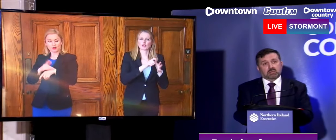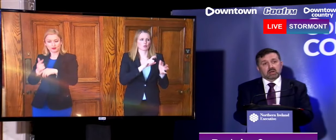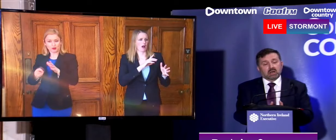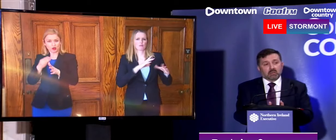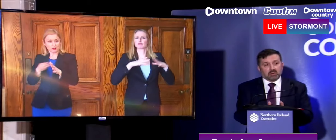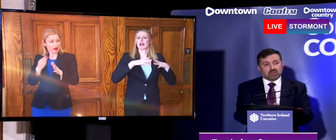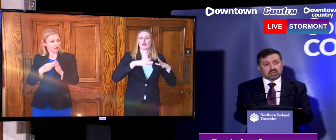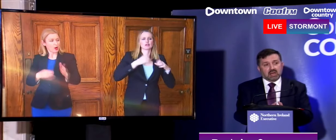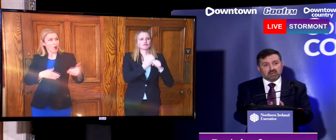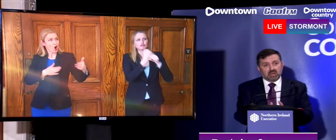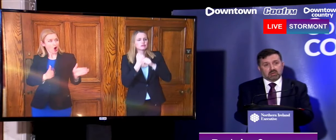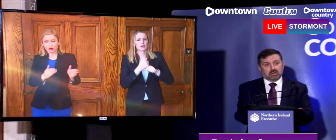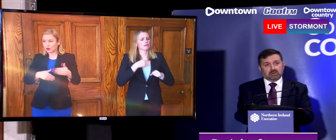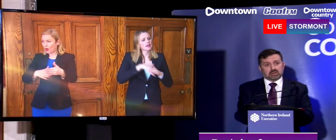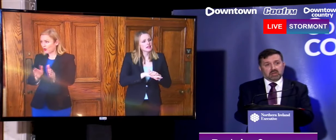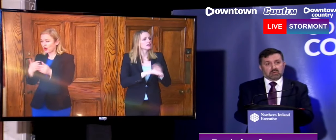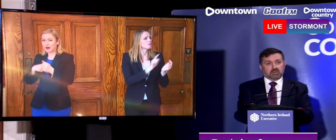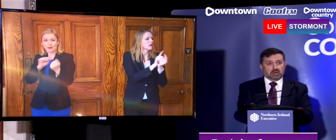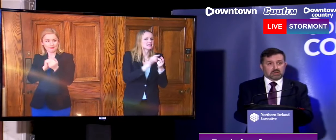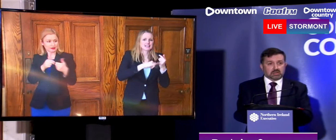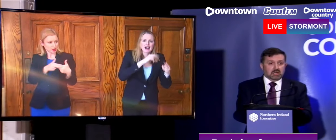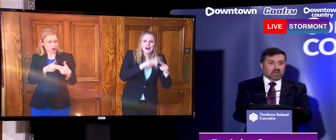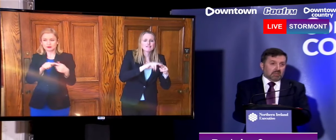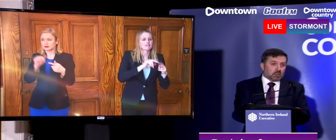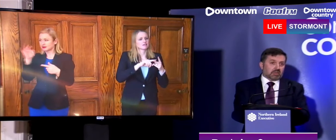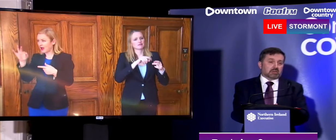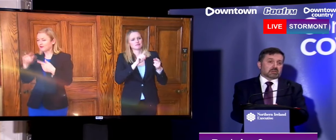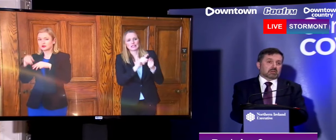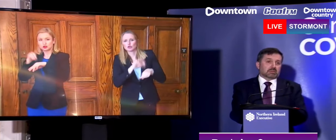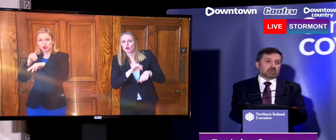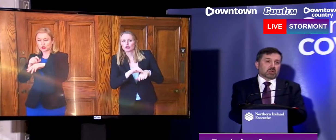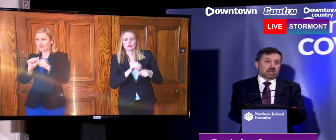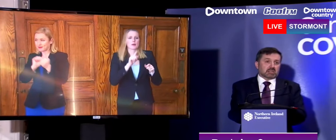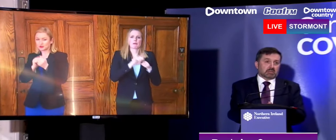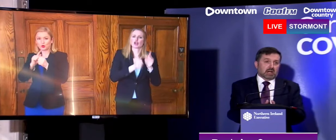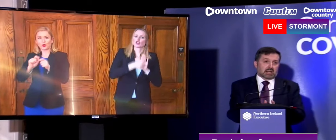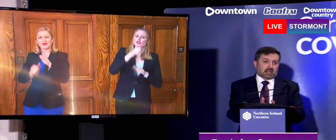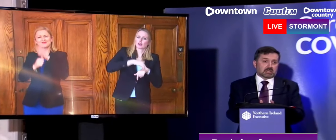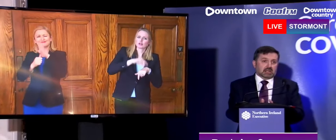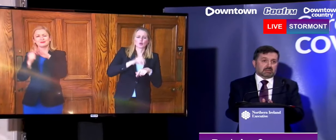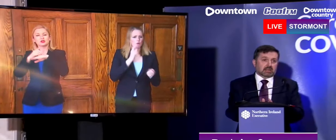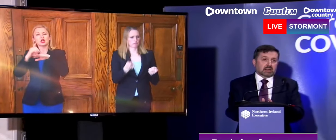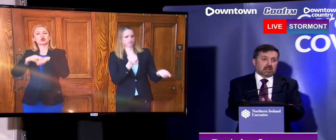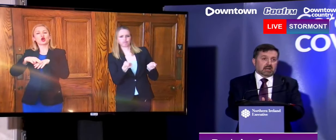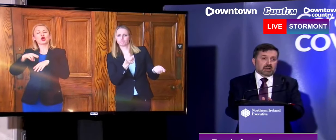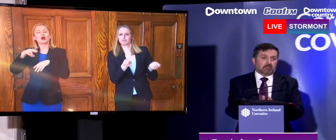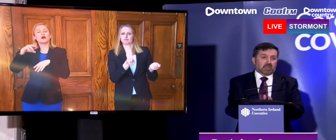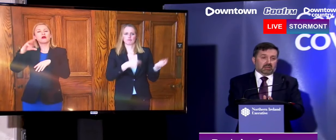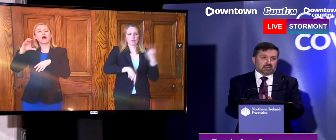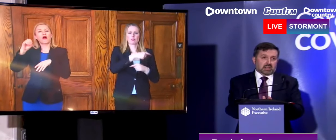to set that up. I met with the staff, met with the nurses, I met with the doctors, I met with the consultants who will actually be manning and staffing